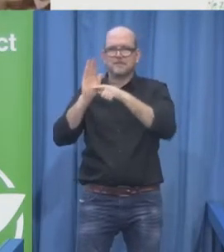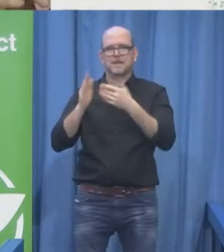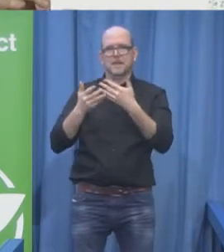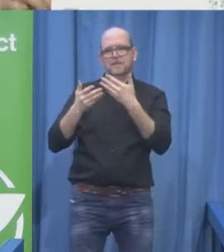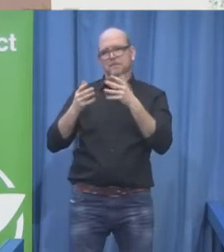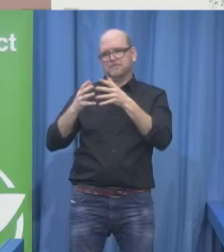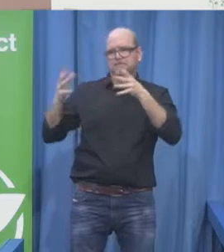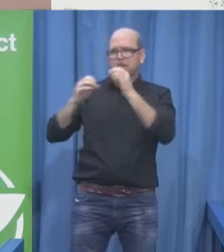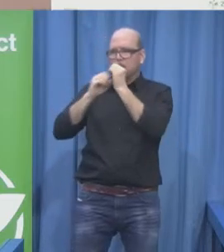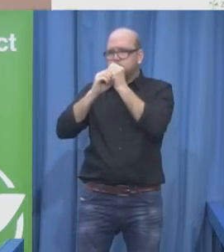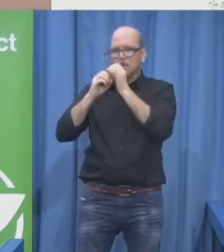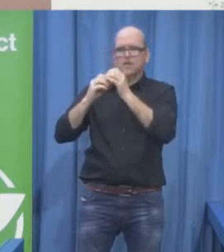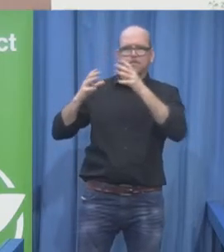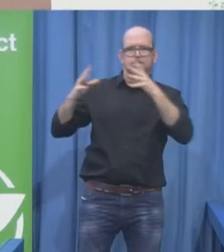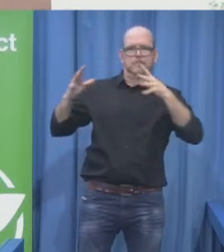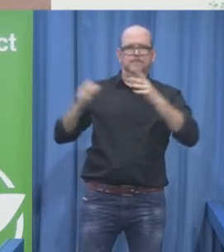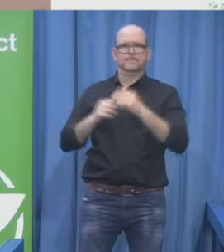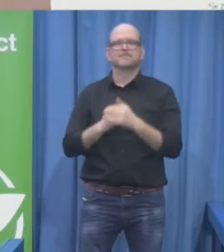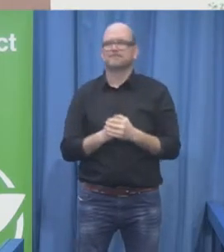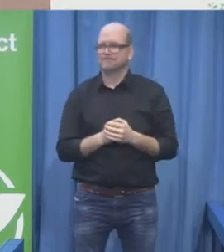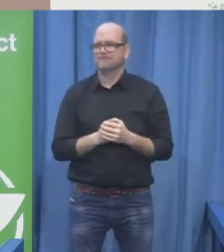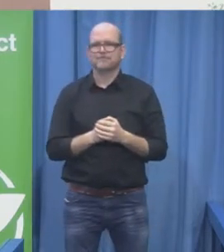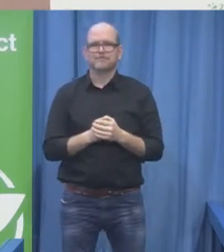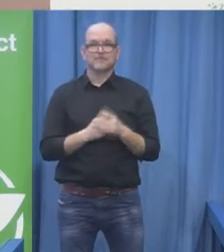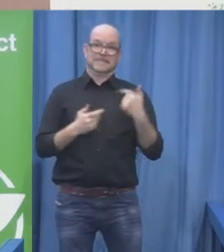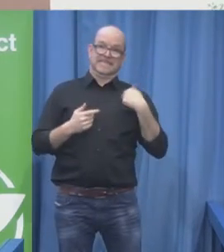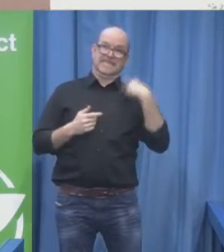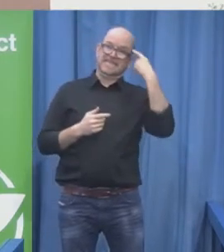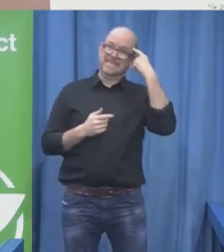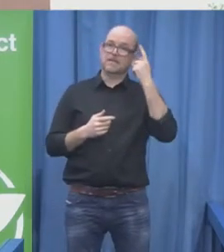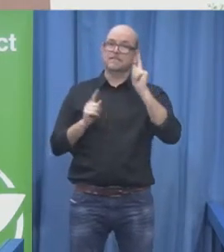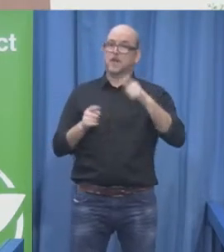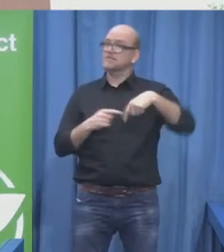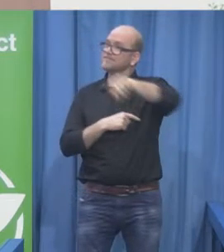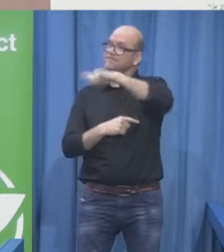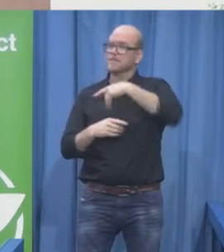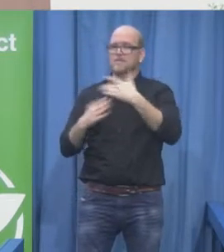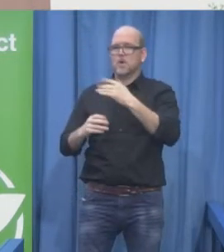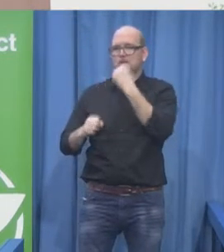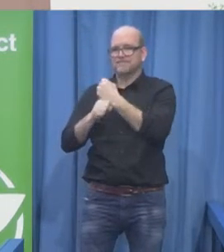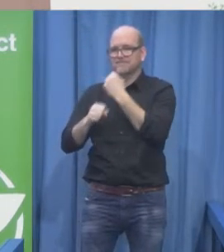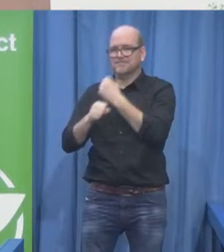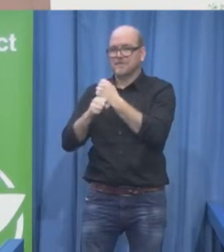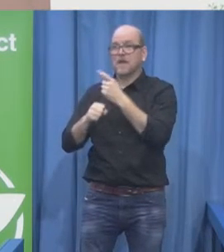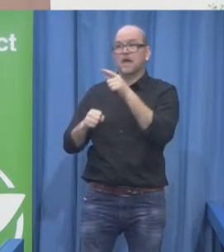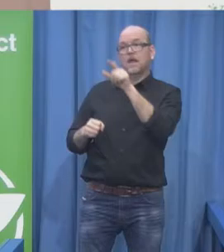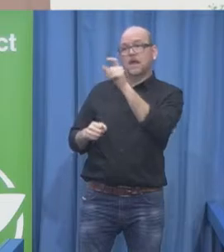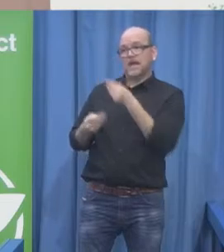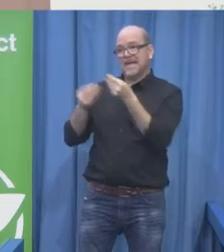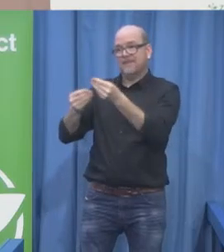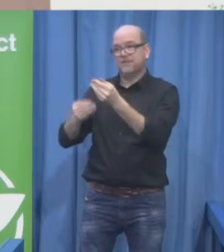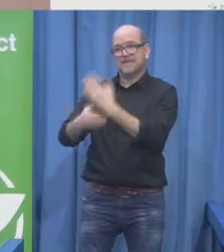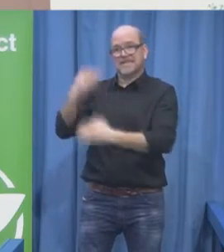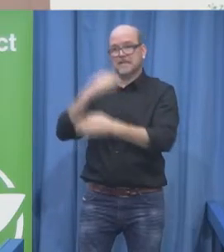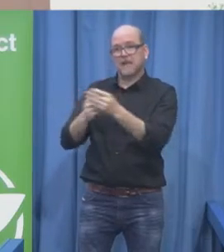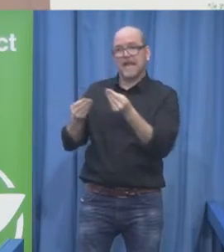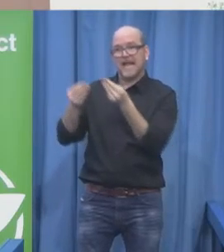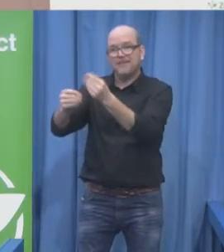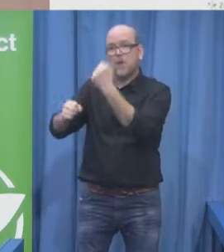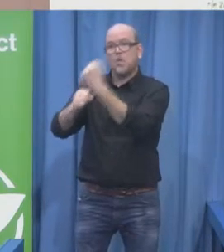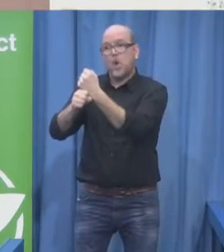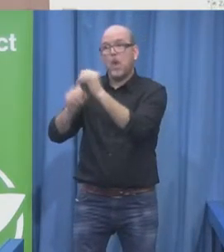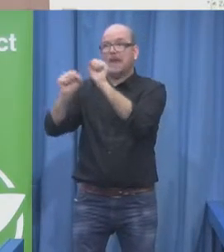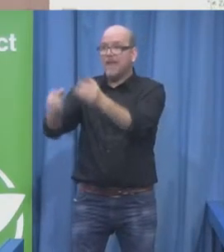activities are central to building resilient societies. Many of the global frameworks